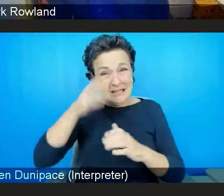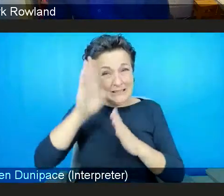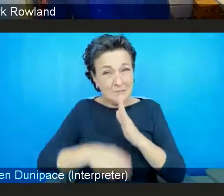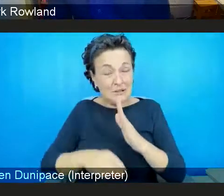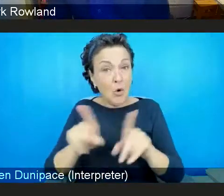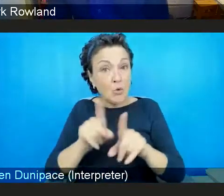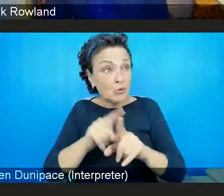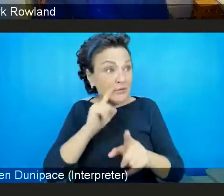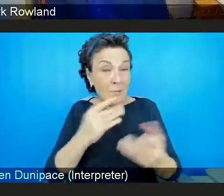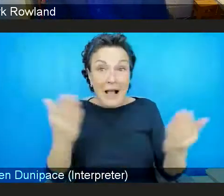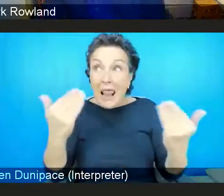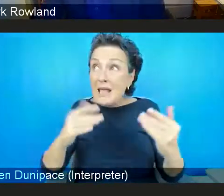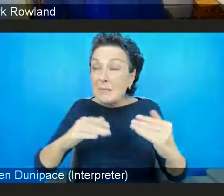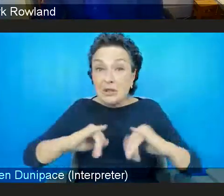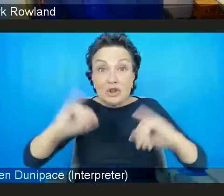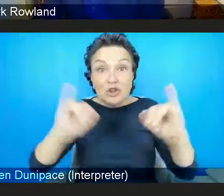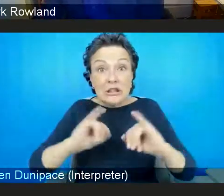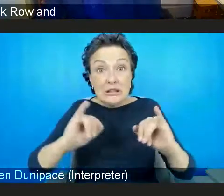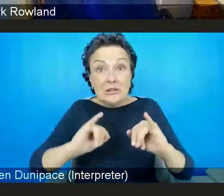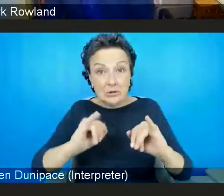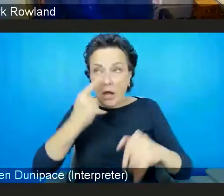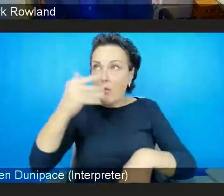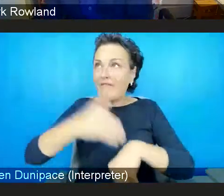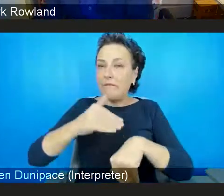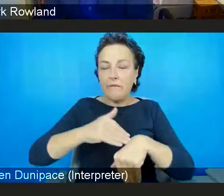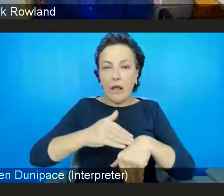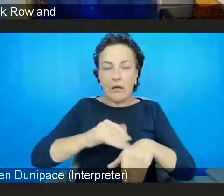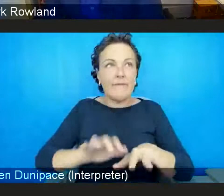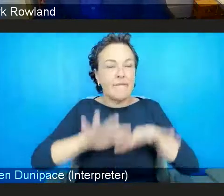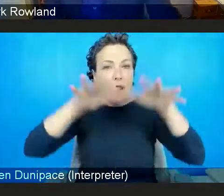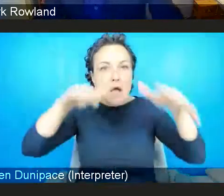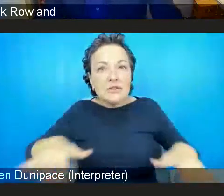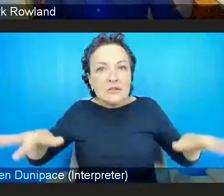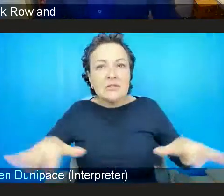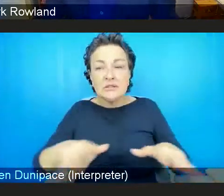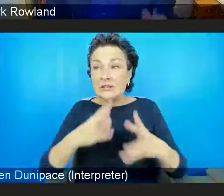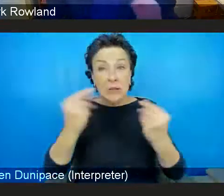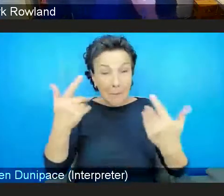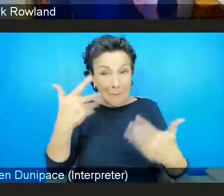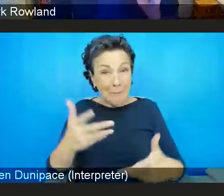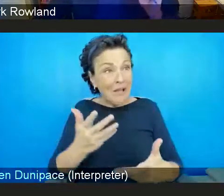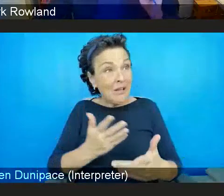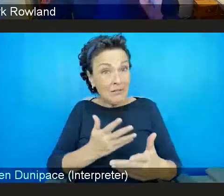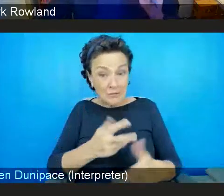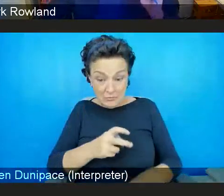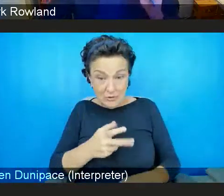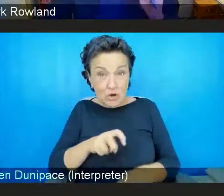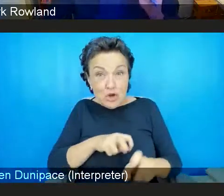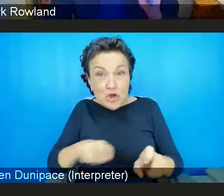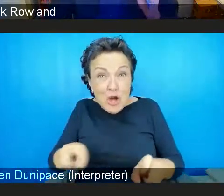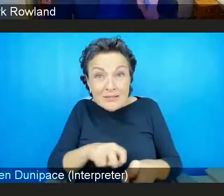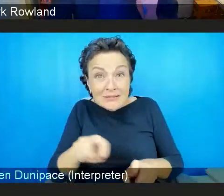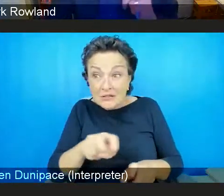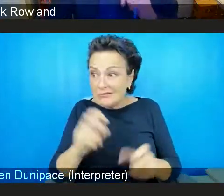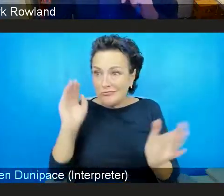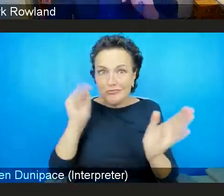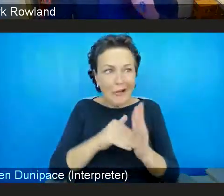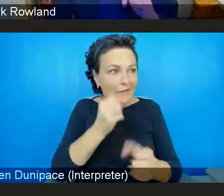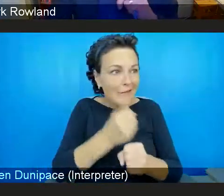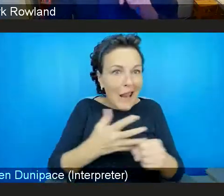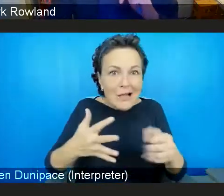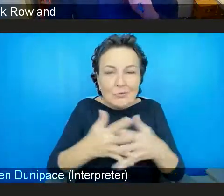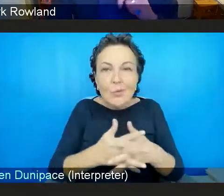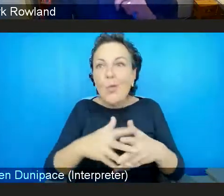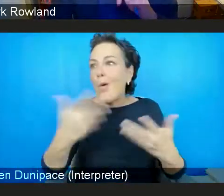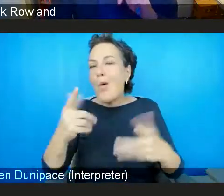crisis as well. And some have experienced really traumatic journeys to arrive to Glasgow or Edinburgh or somewhere else in